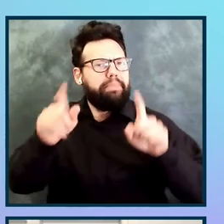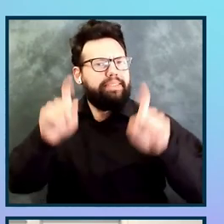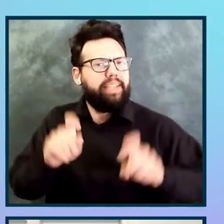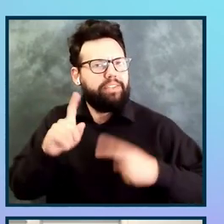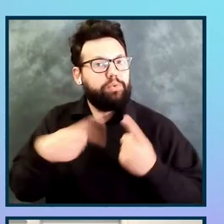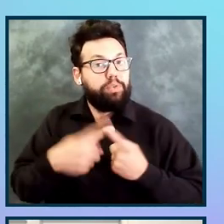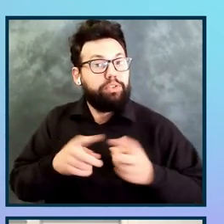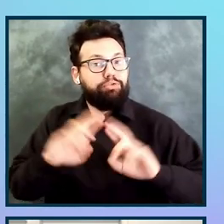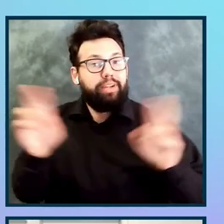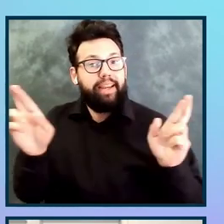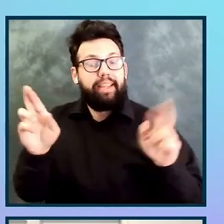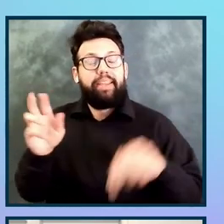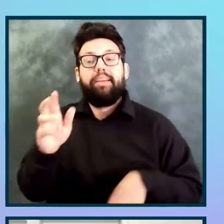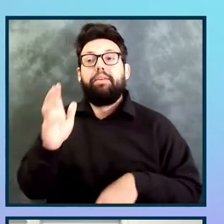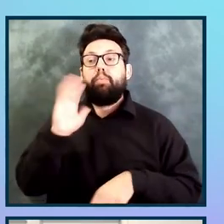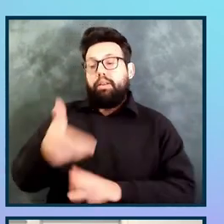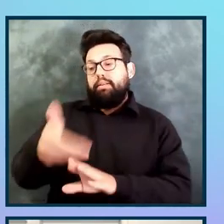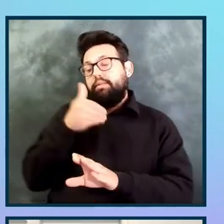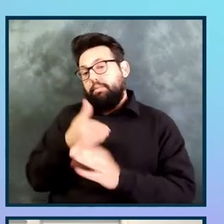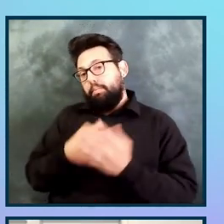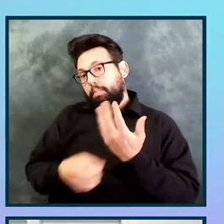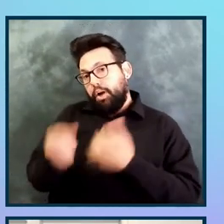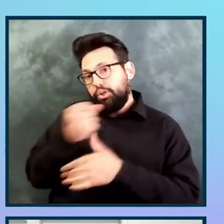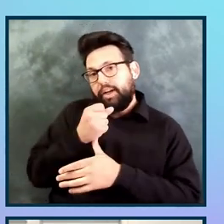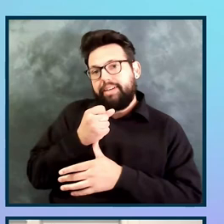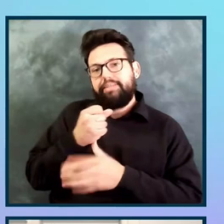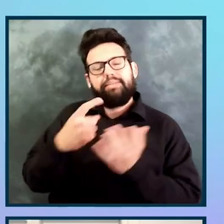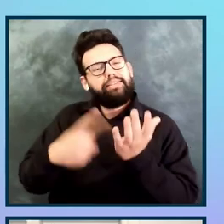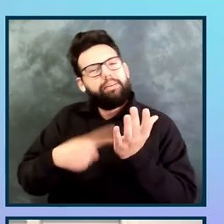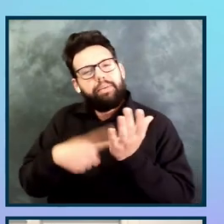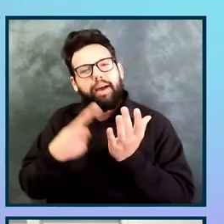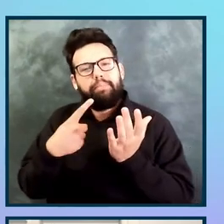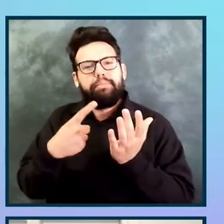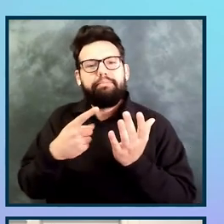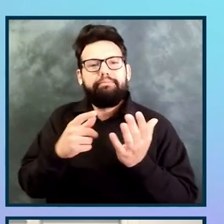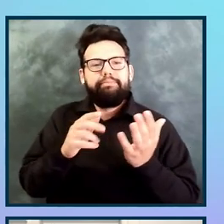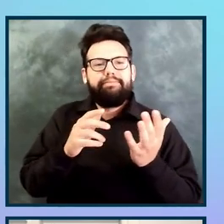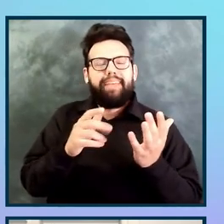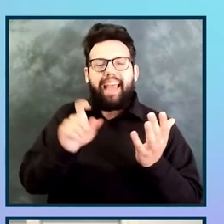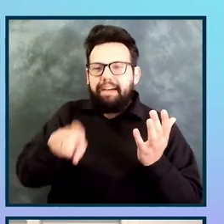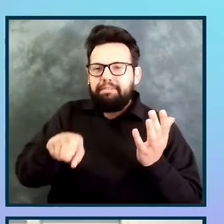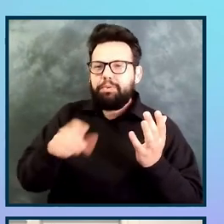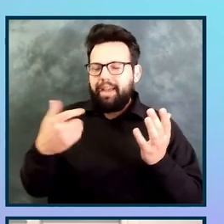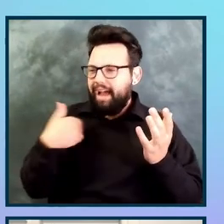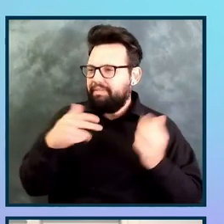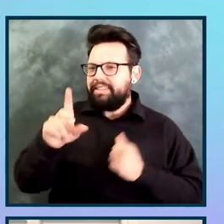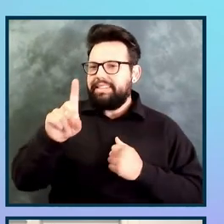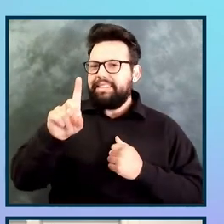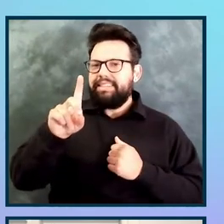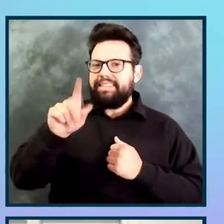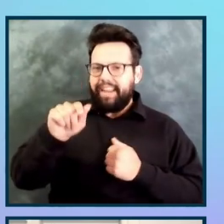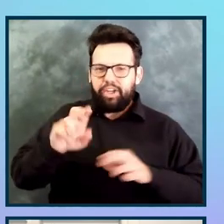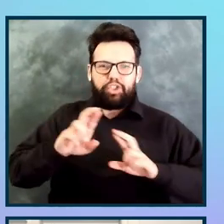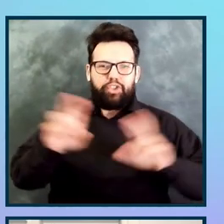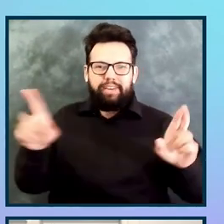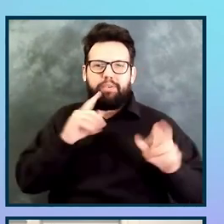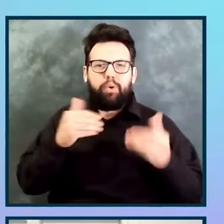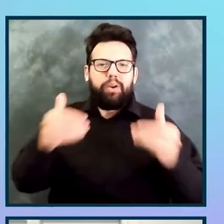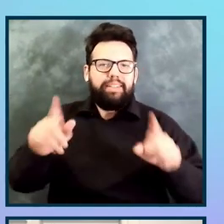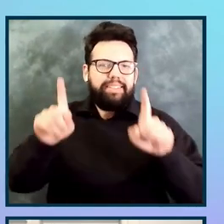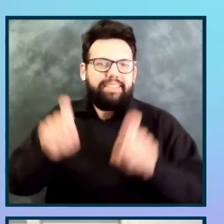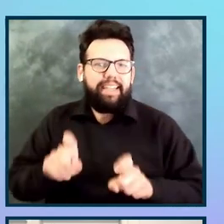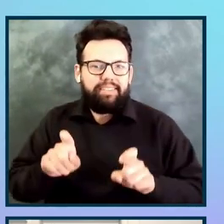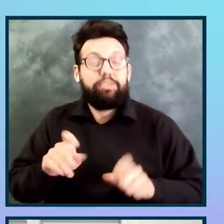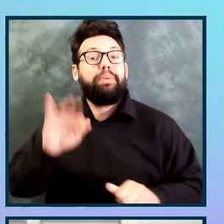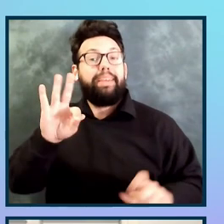everything. And sometimes components require data to be populated for you to be able to test it. And if we didn't have that yet, we would